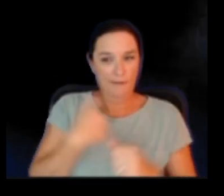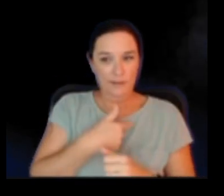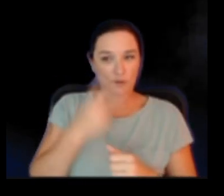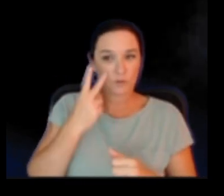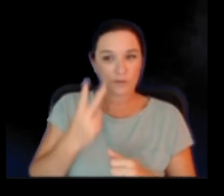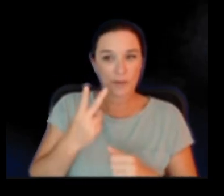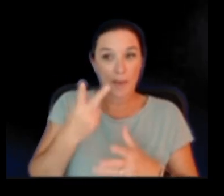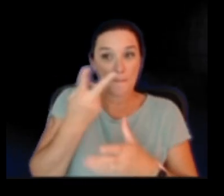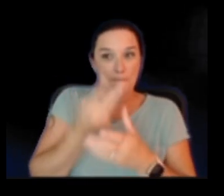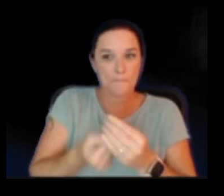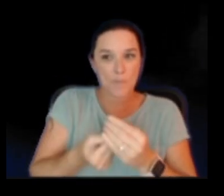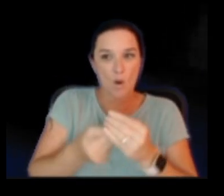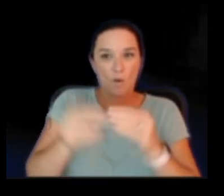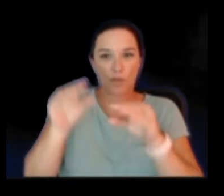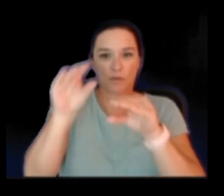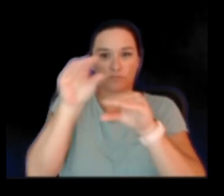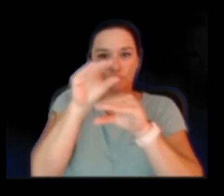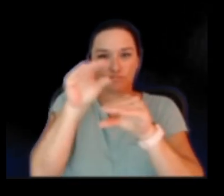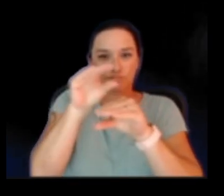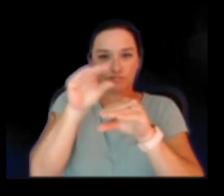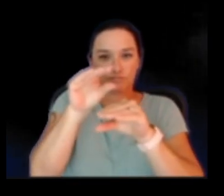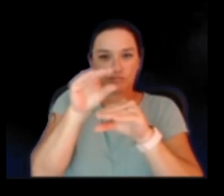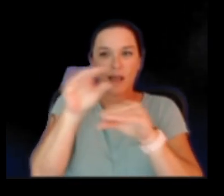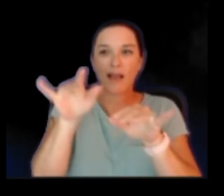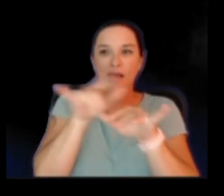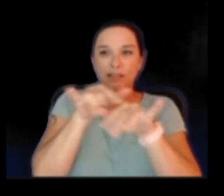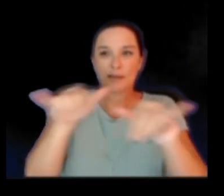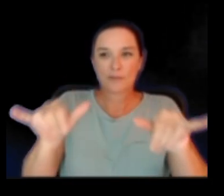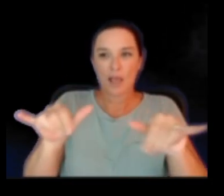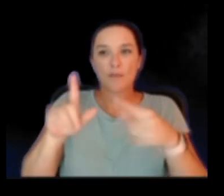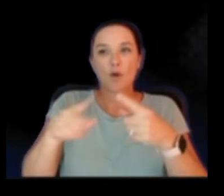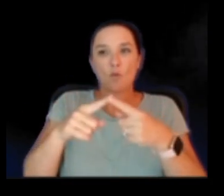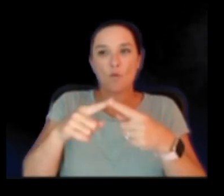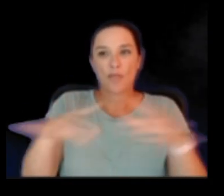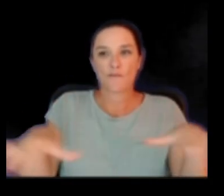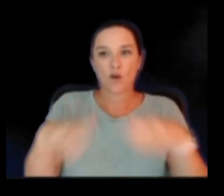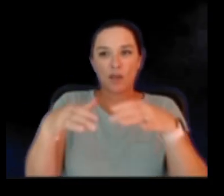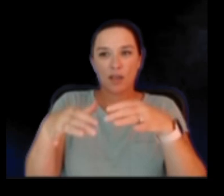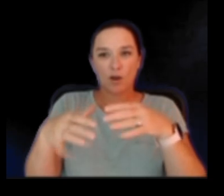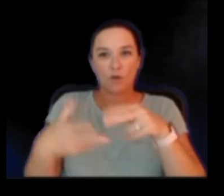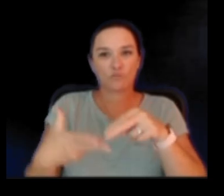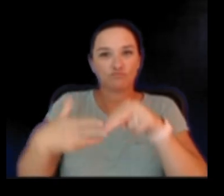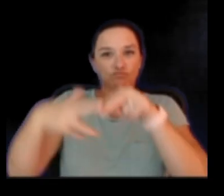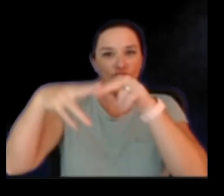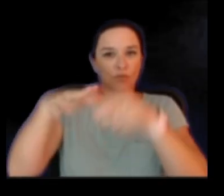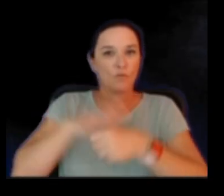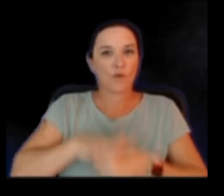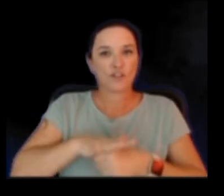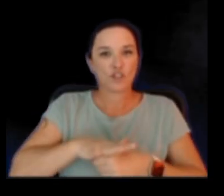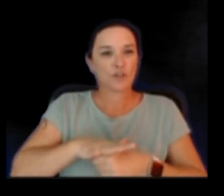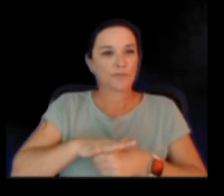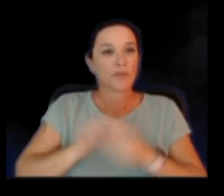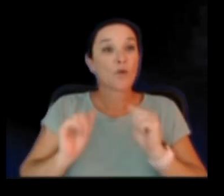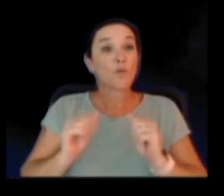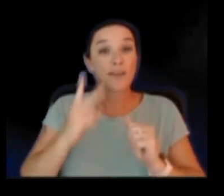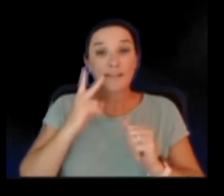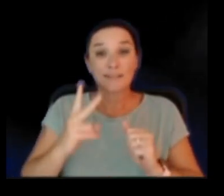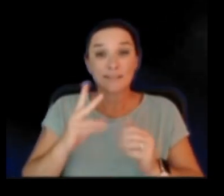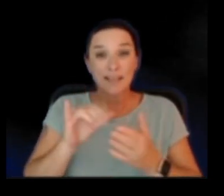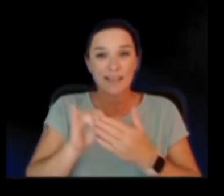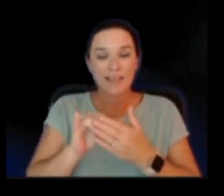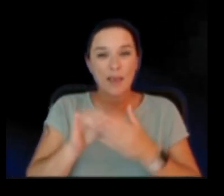same time as the volcano builds more and more pressure. And we can see the pattern of that on the earthquake map here,